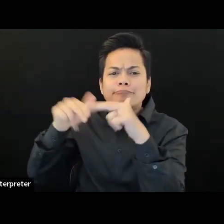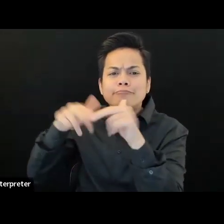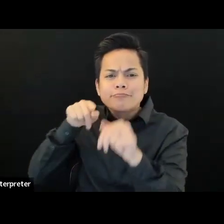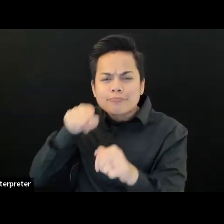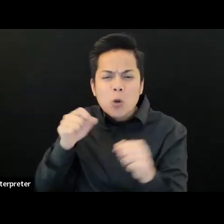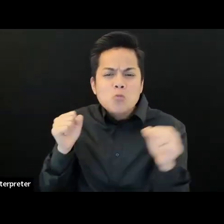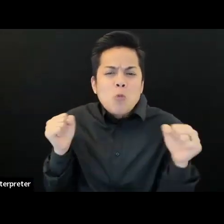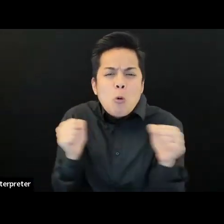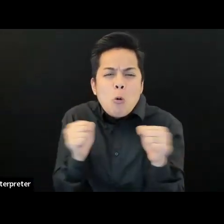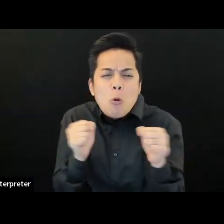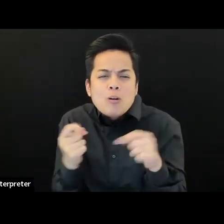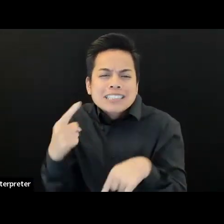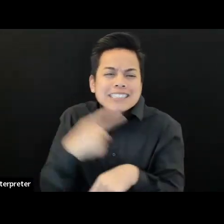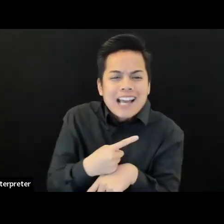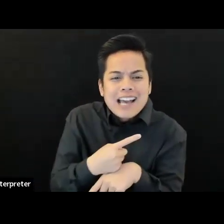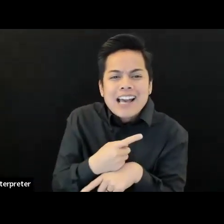background.